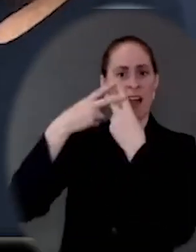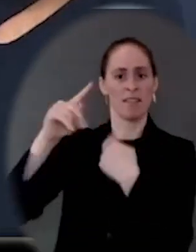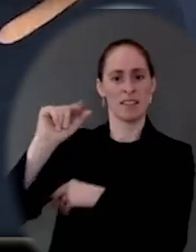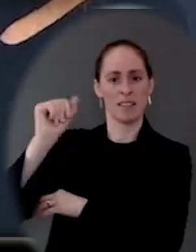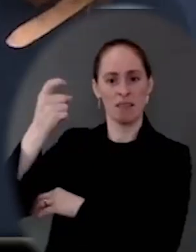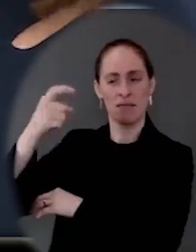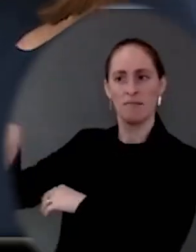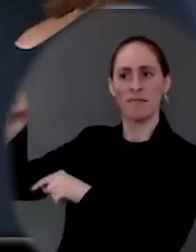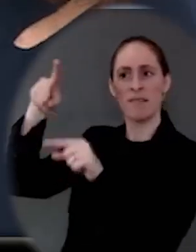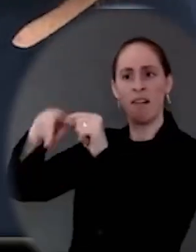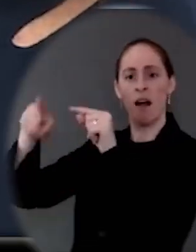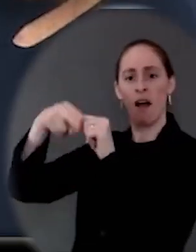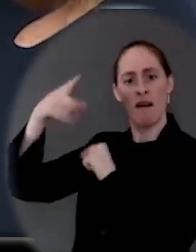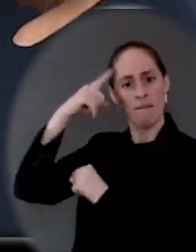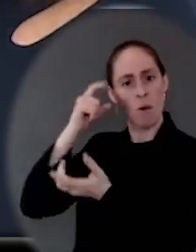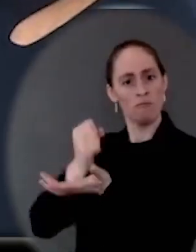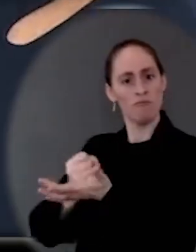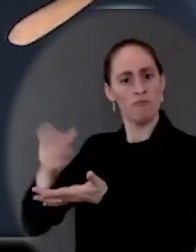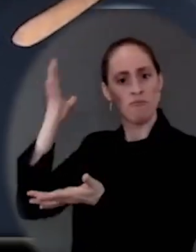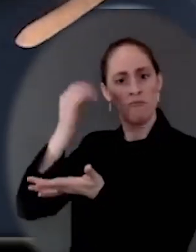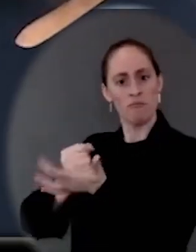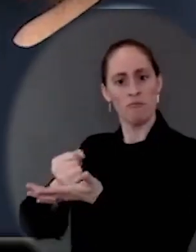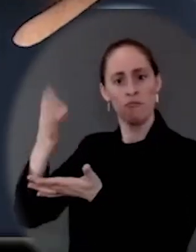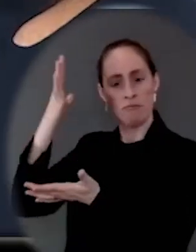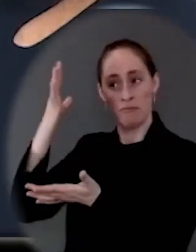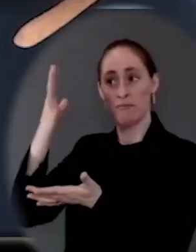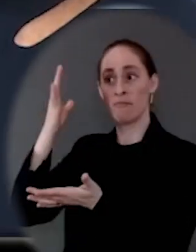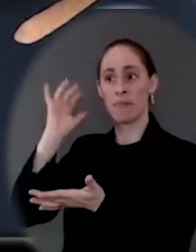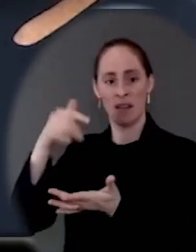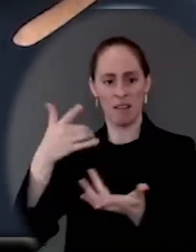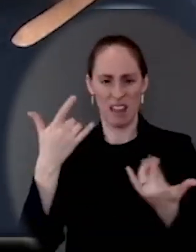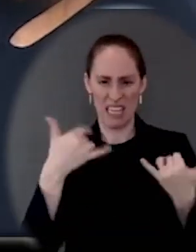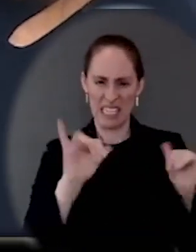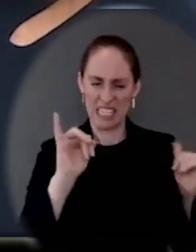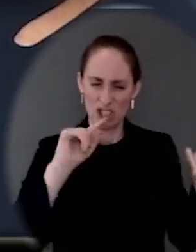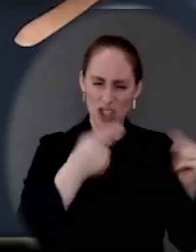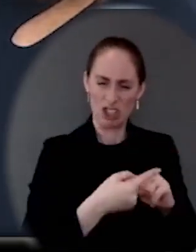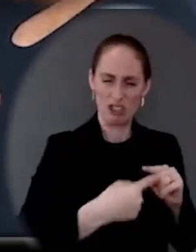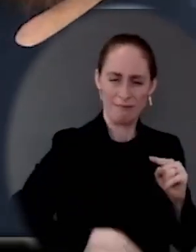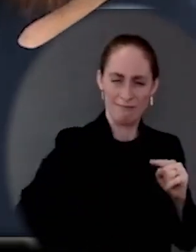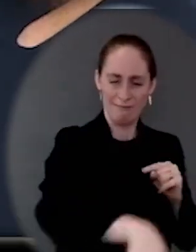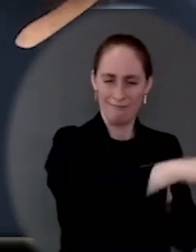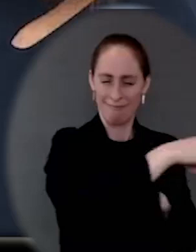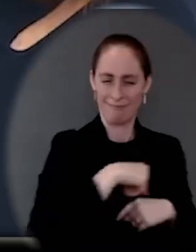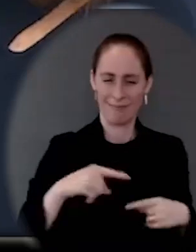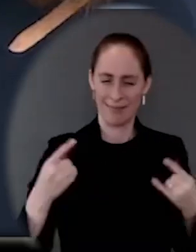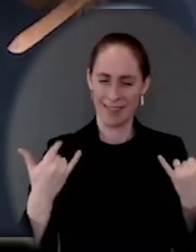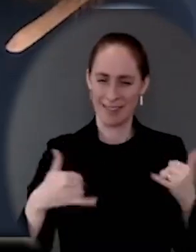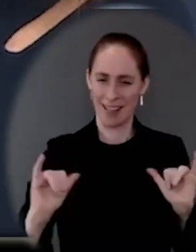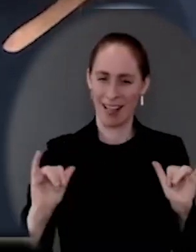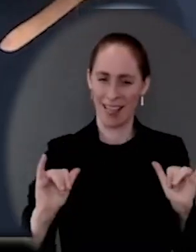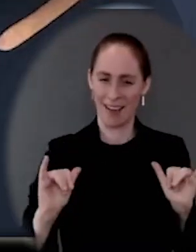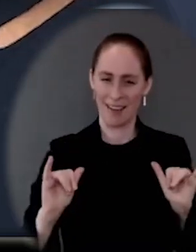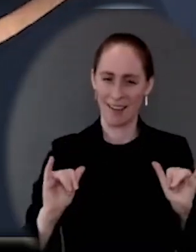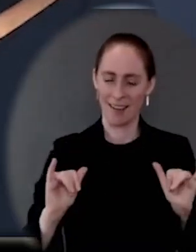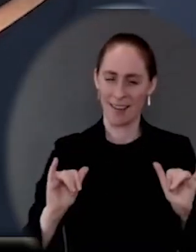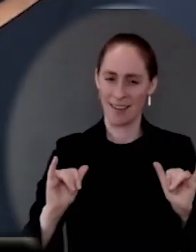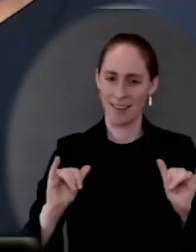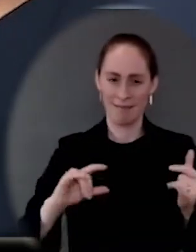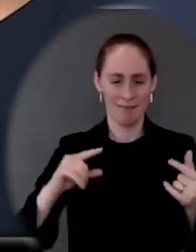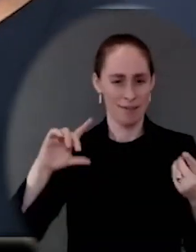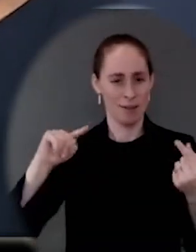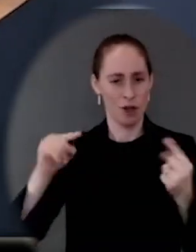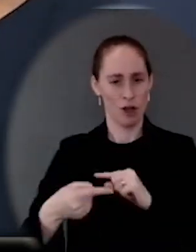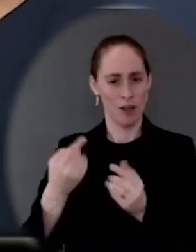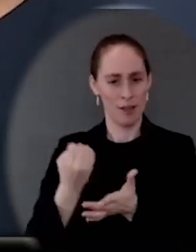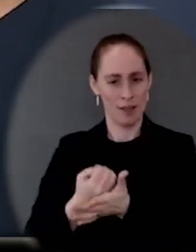all. And I will say — and they can thank us in any way they would like for this — that what our projections and the projections of our economists predict is